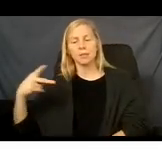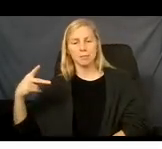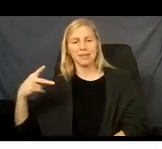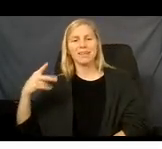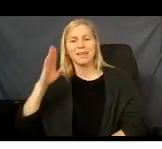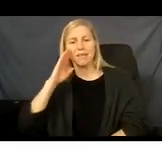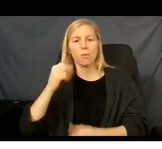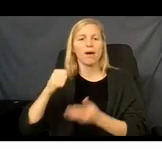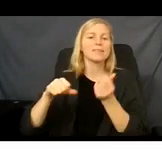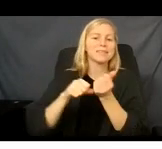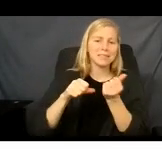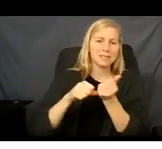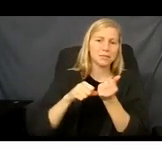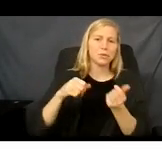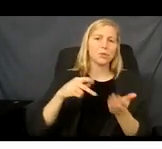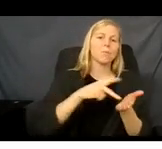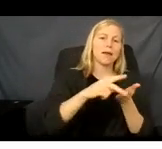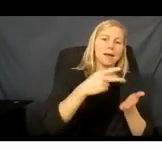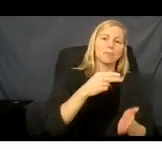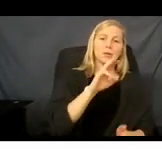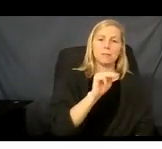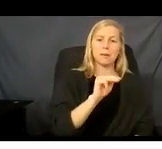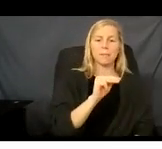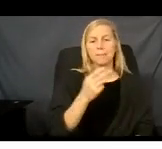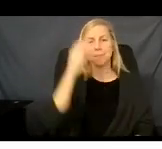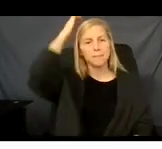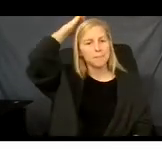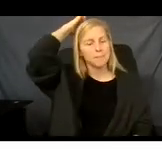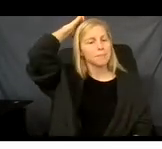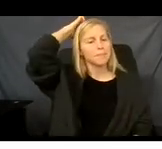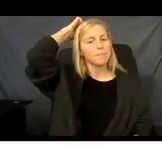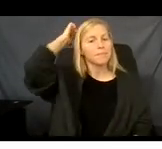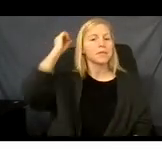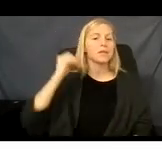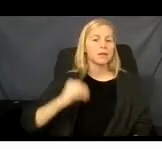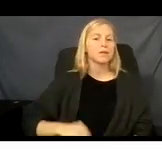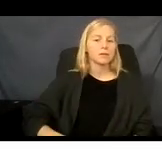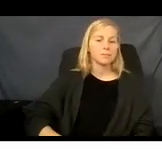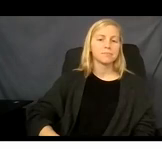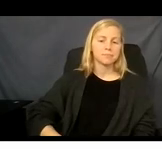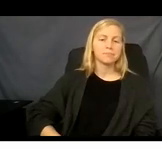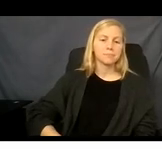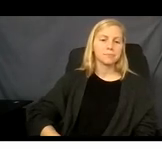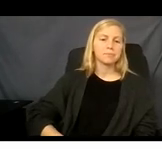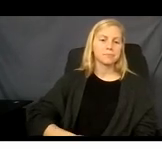will be assisting you with paying the premium under your employer's coverage if you are enrolled in the HIPP.